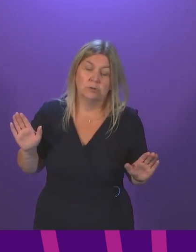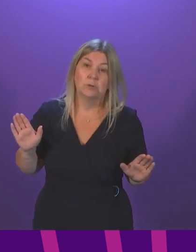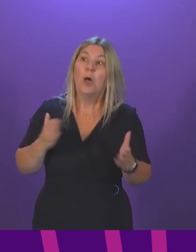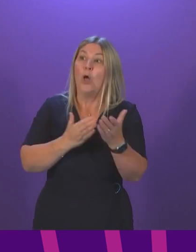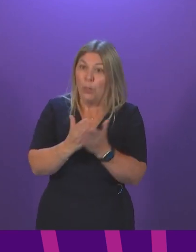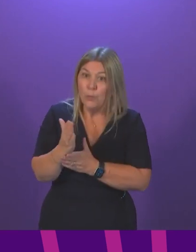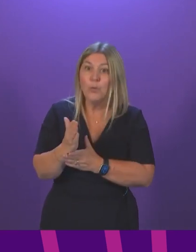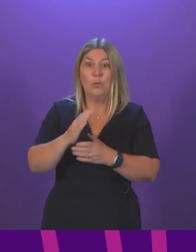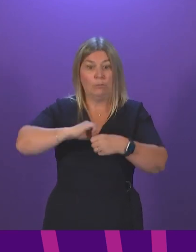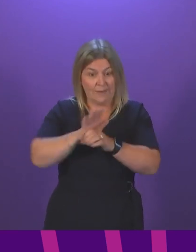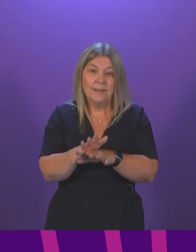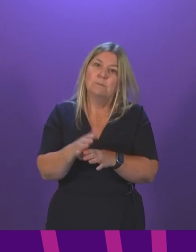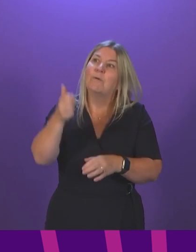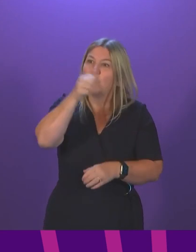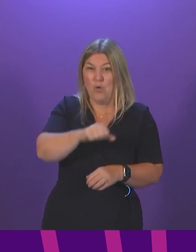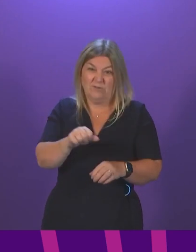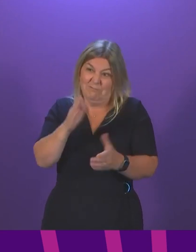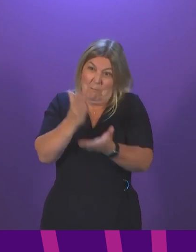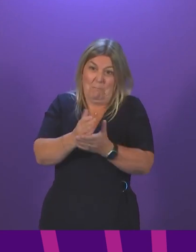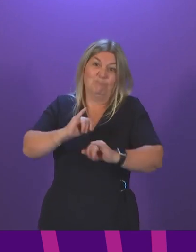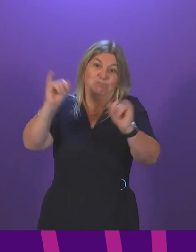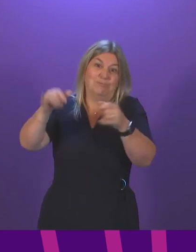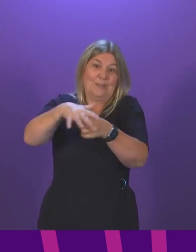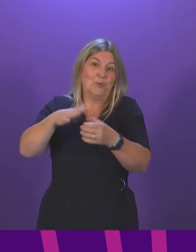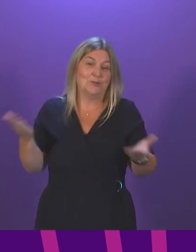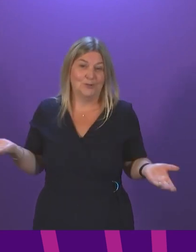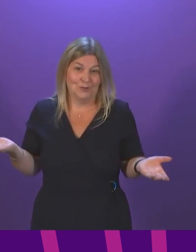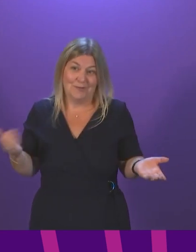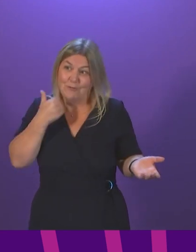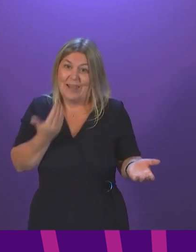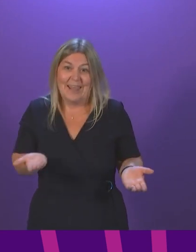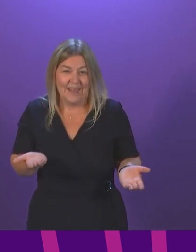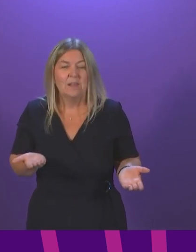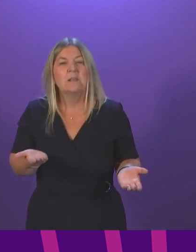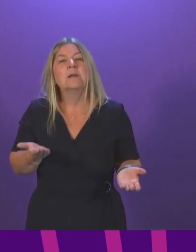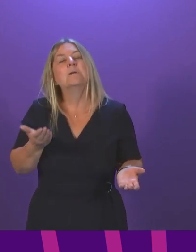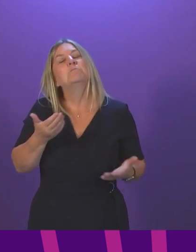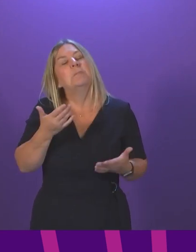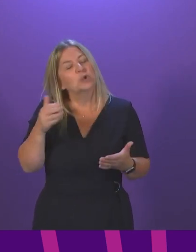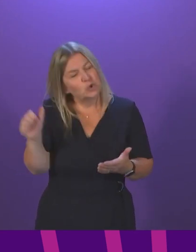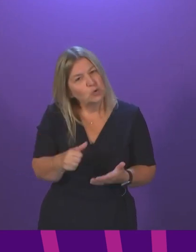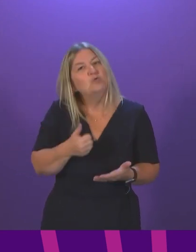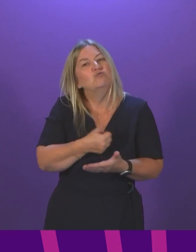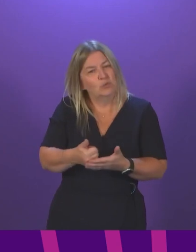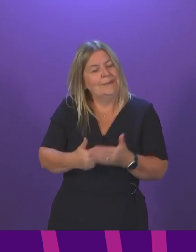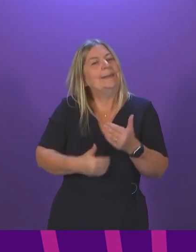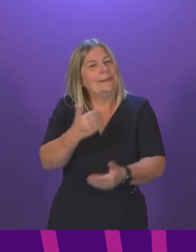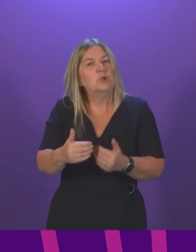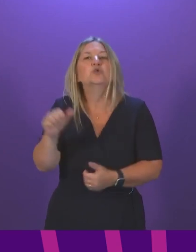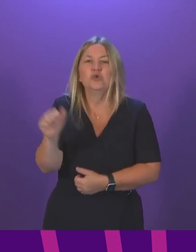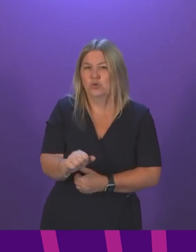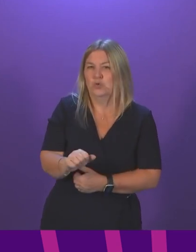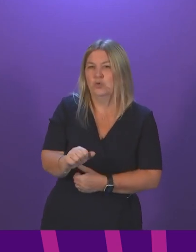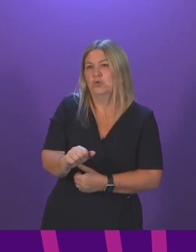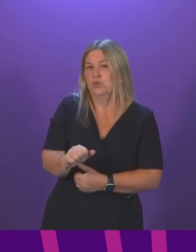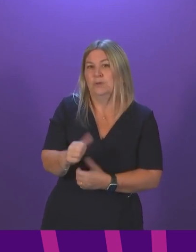exceptional circumstances literally on a daily basis. But the routine rostered single crewing that was